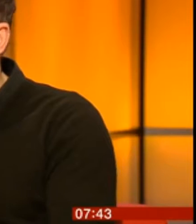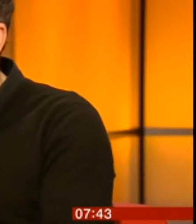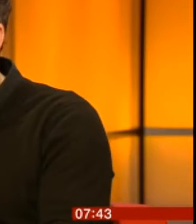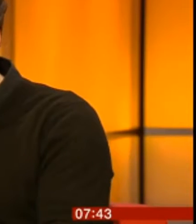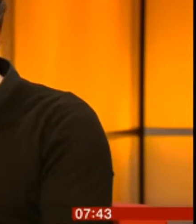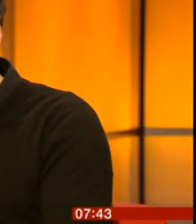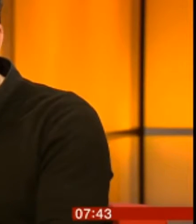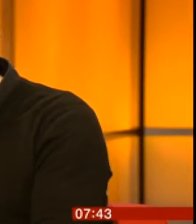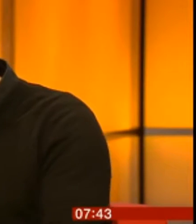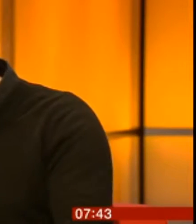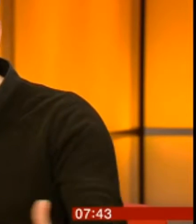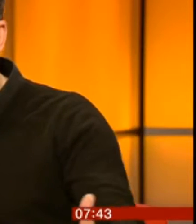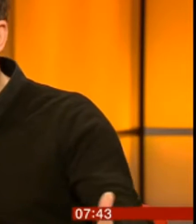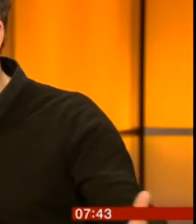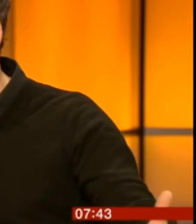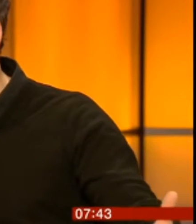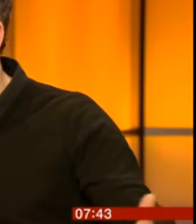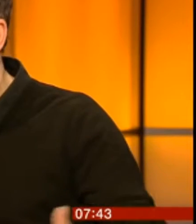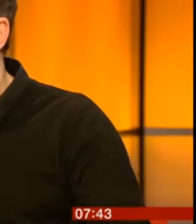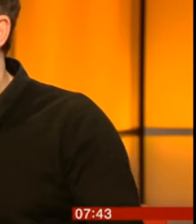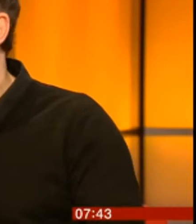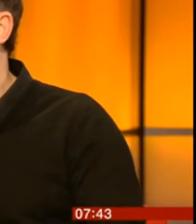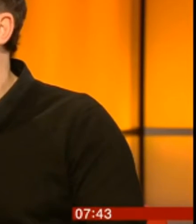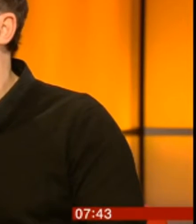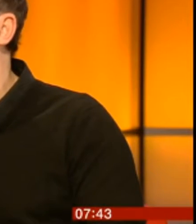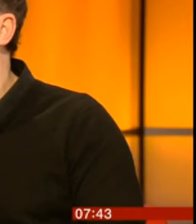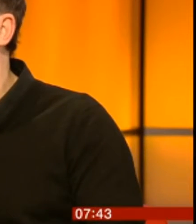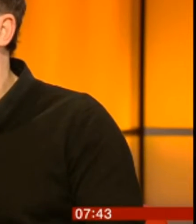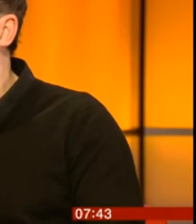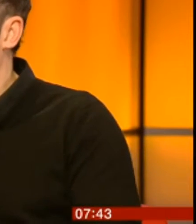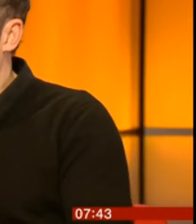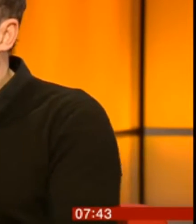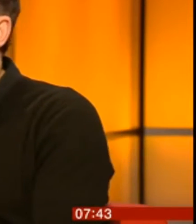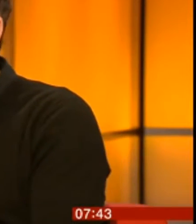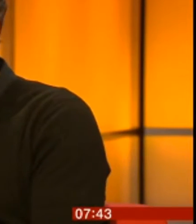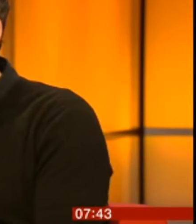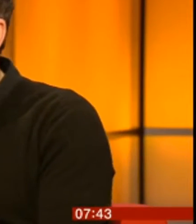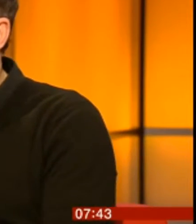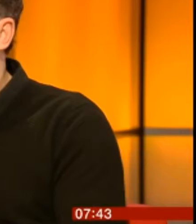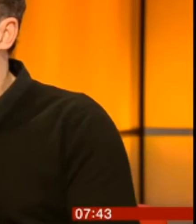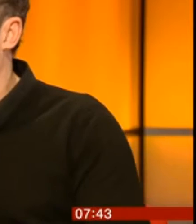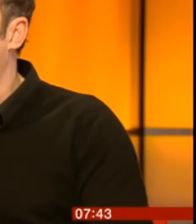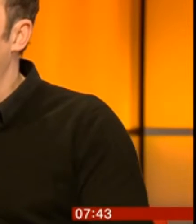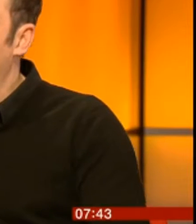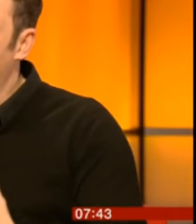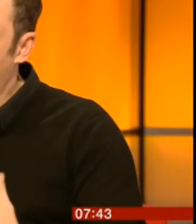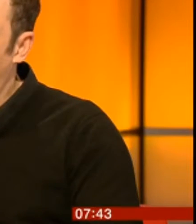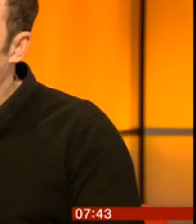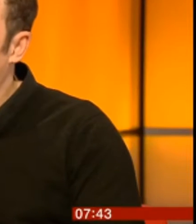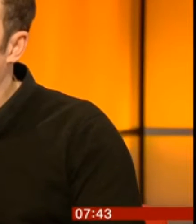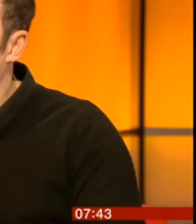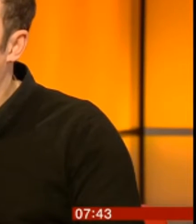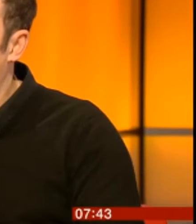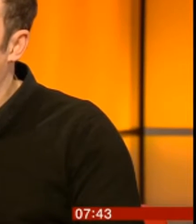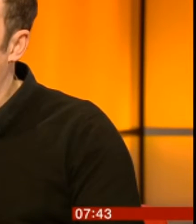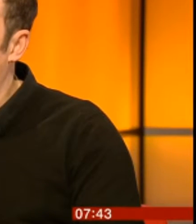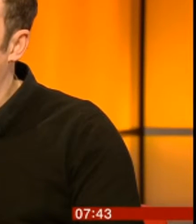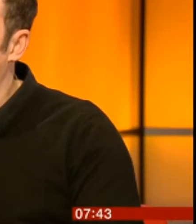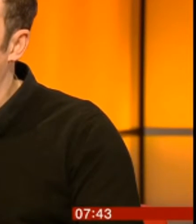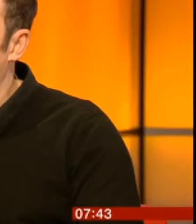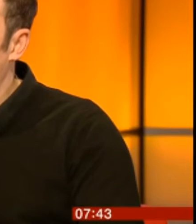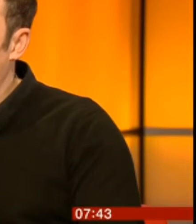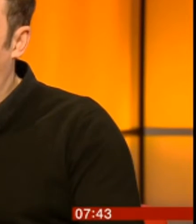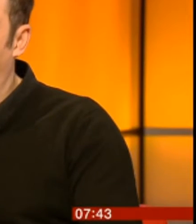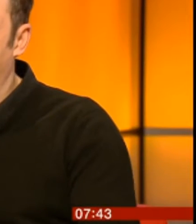want the basics, as we heard there, not come home in an ambulance, not have to use an EpiPen, you're just asking for that